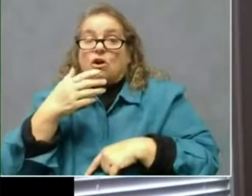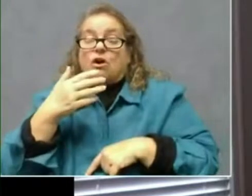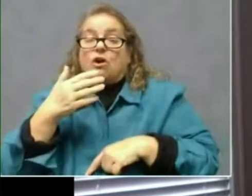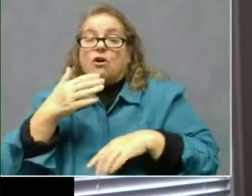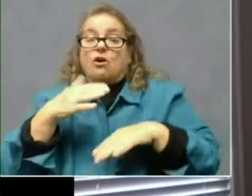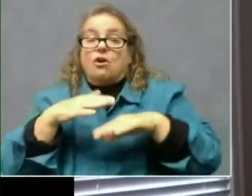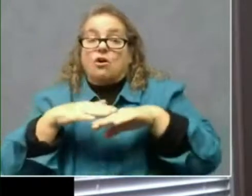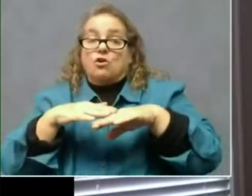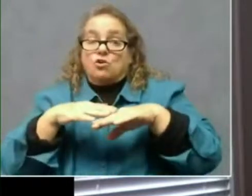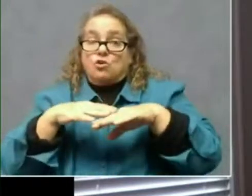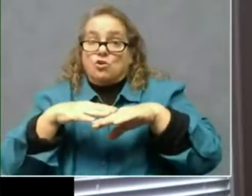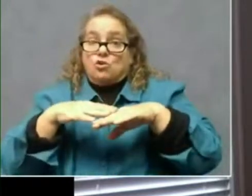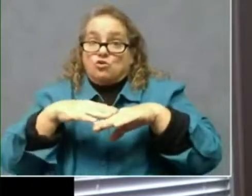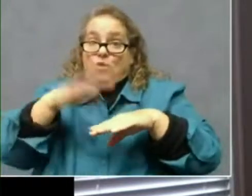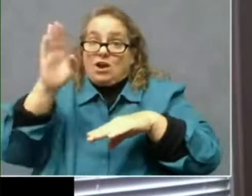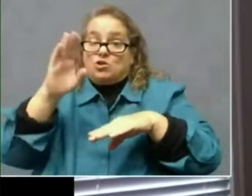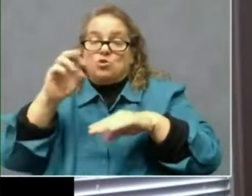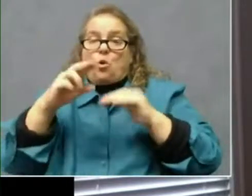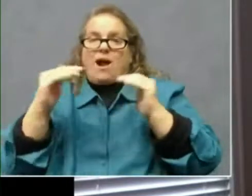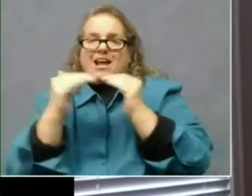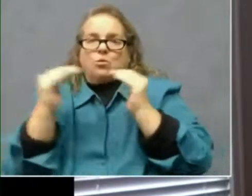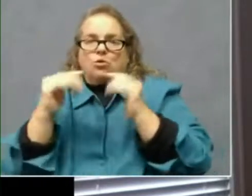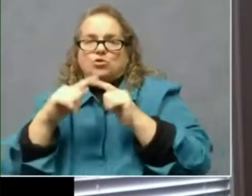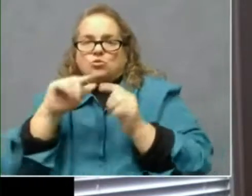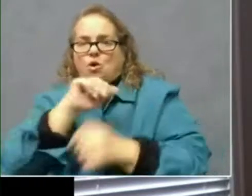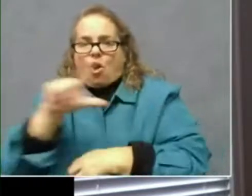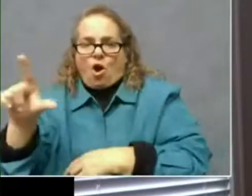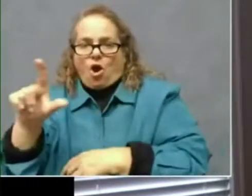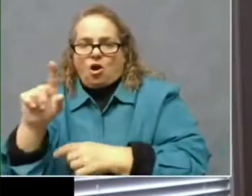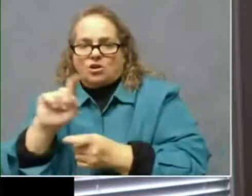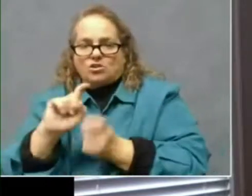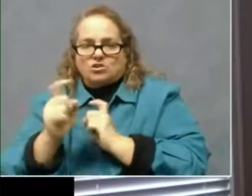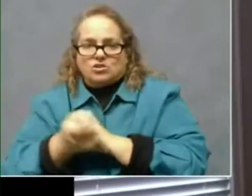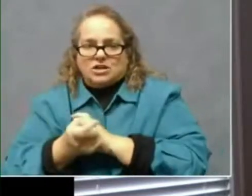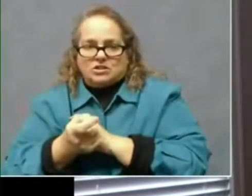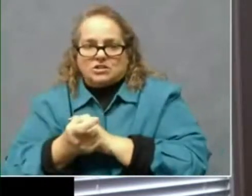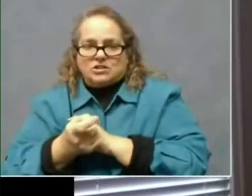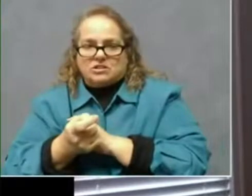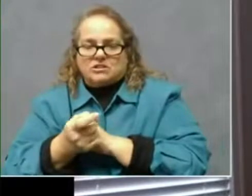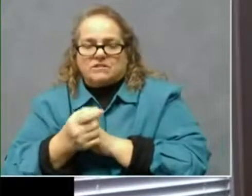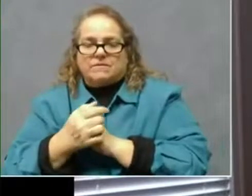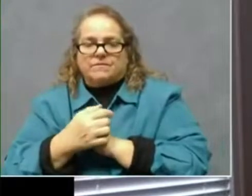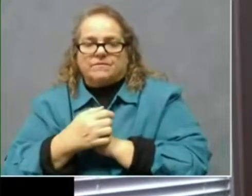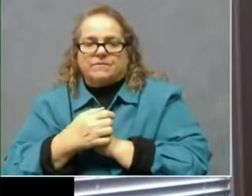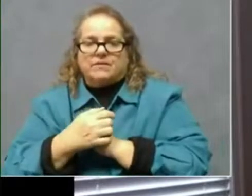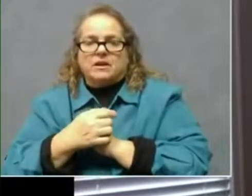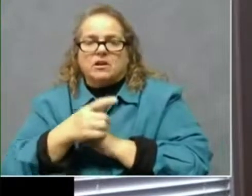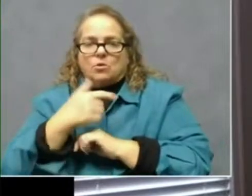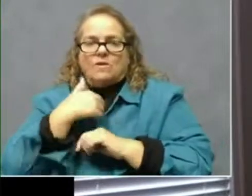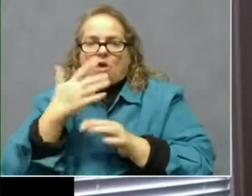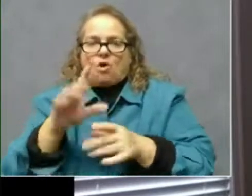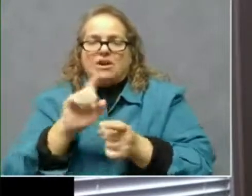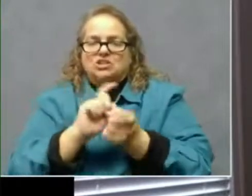change, but, and we've corrected the slide. If you want to reproject it, I think Scotty or James has that to show.